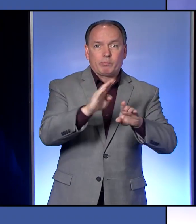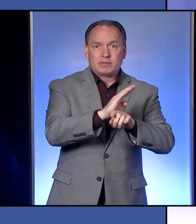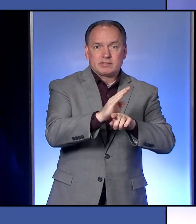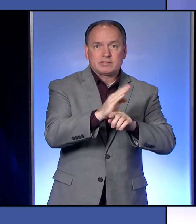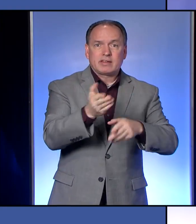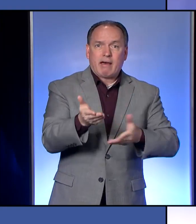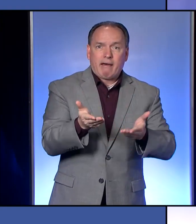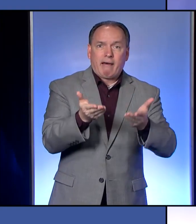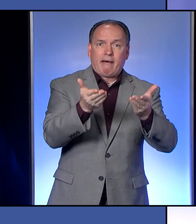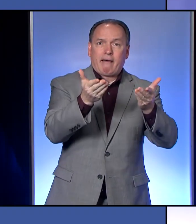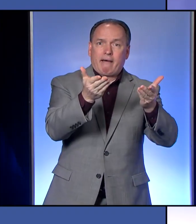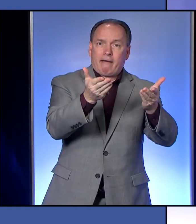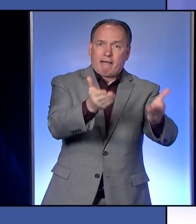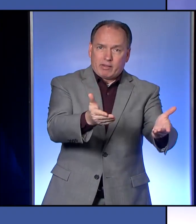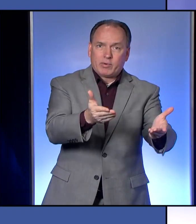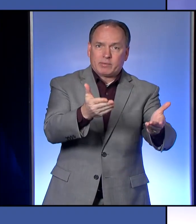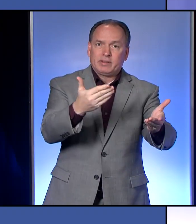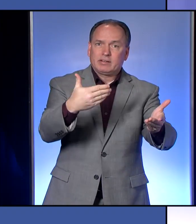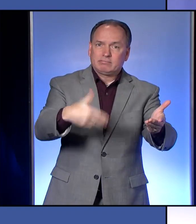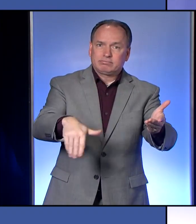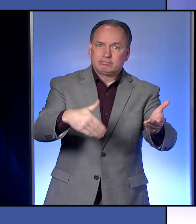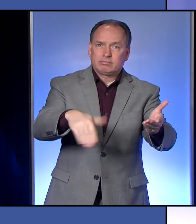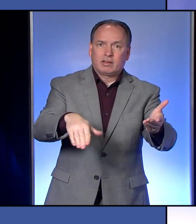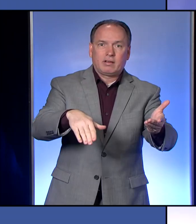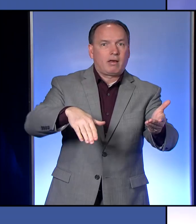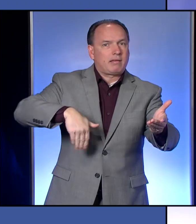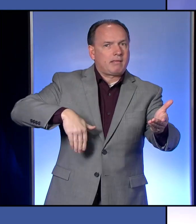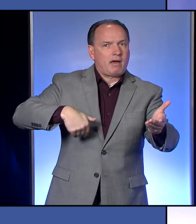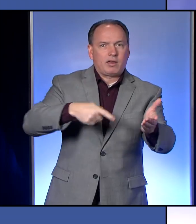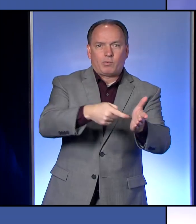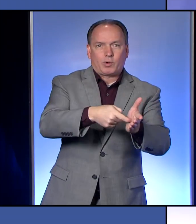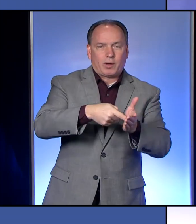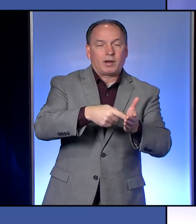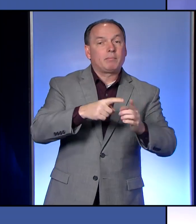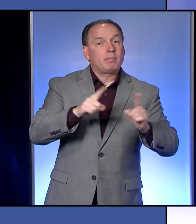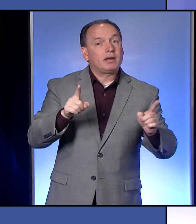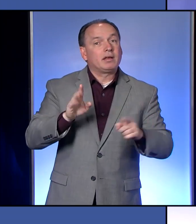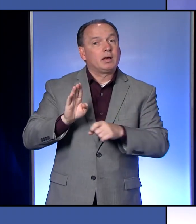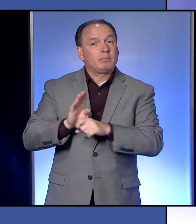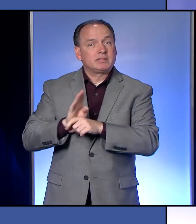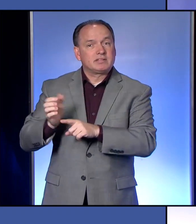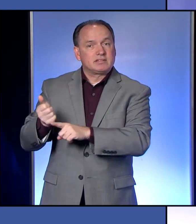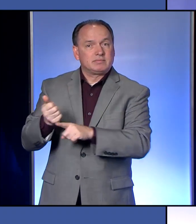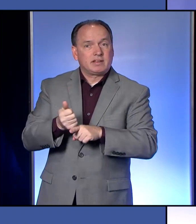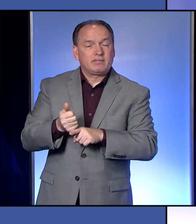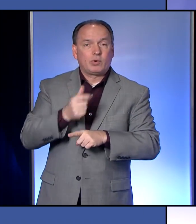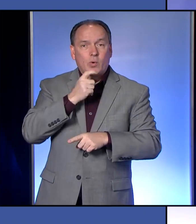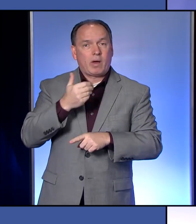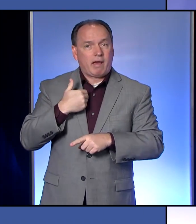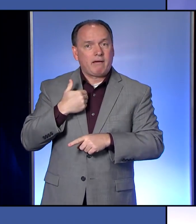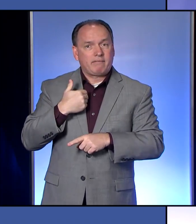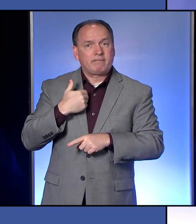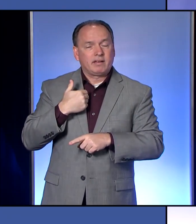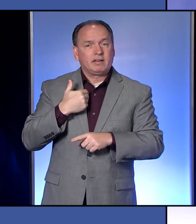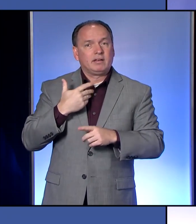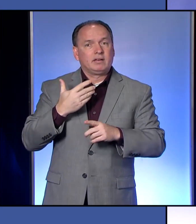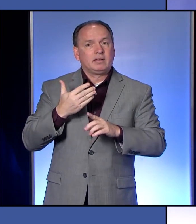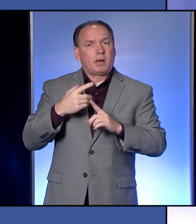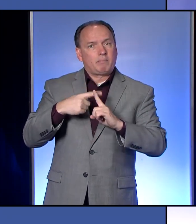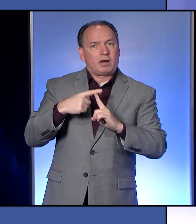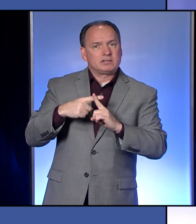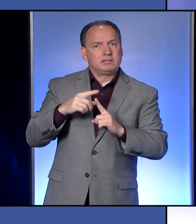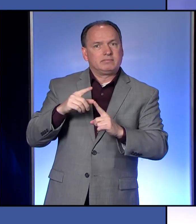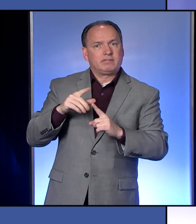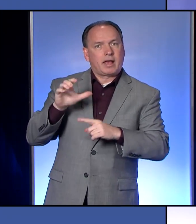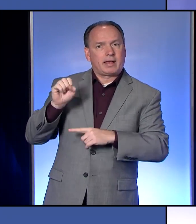highly recommended, but not required. However, businesses who have had an exposure to COVID-19